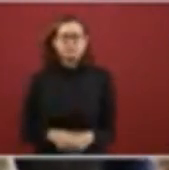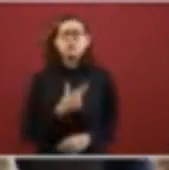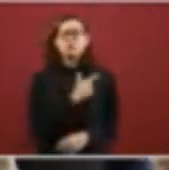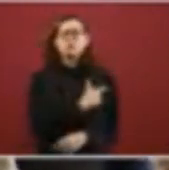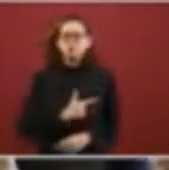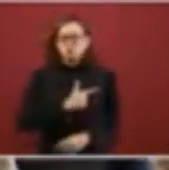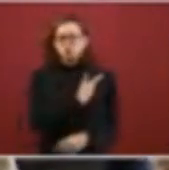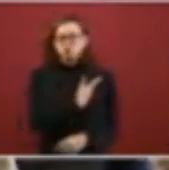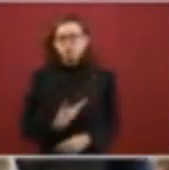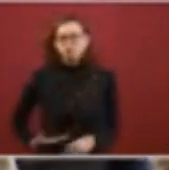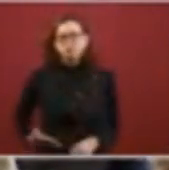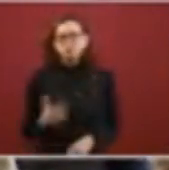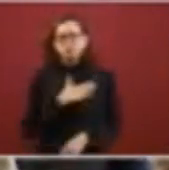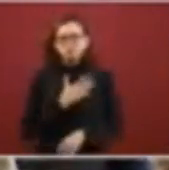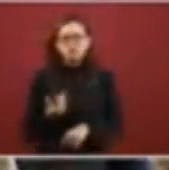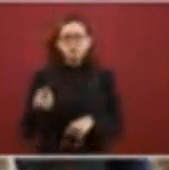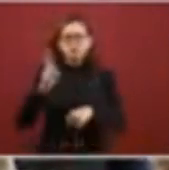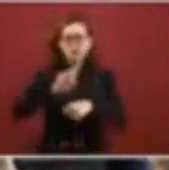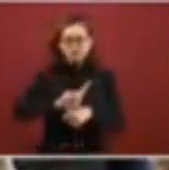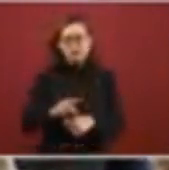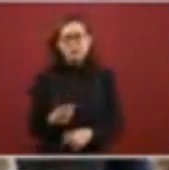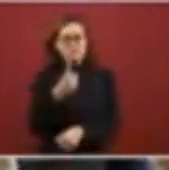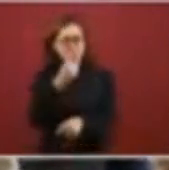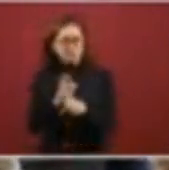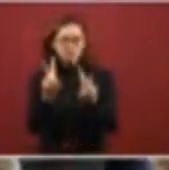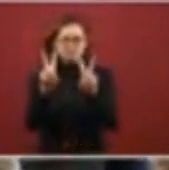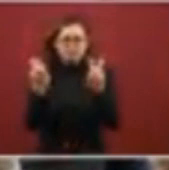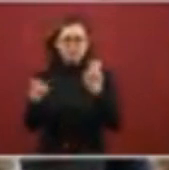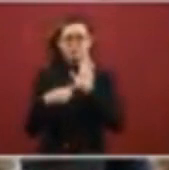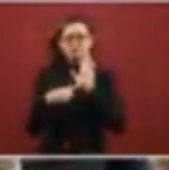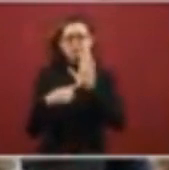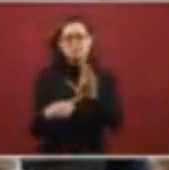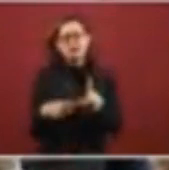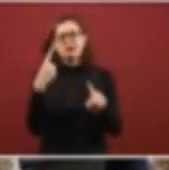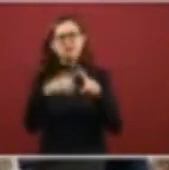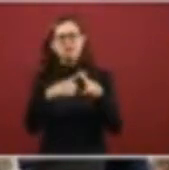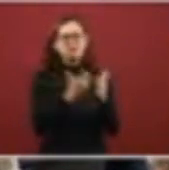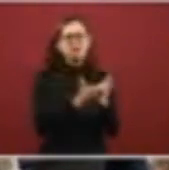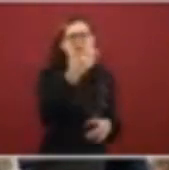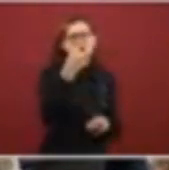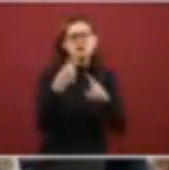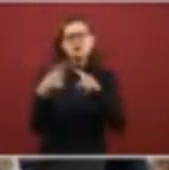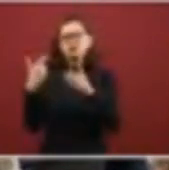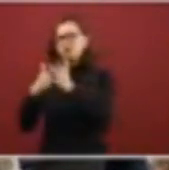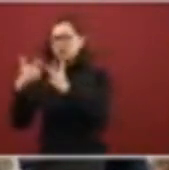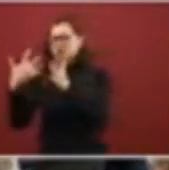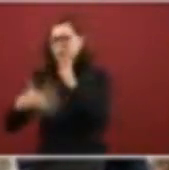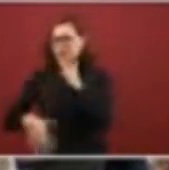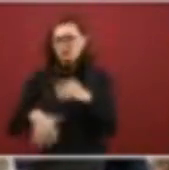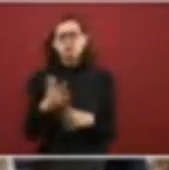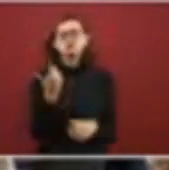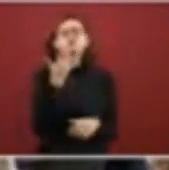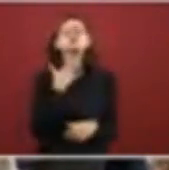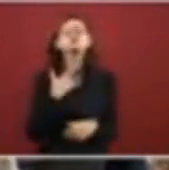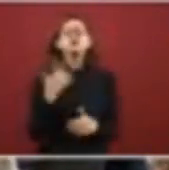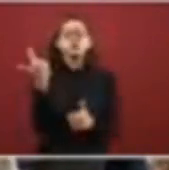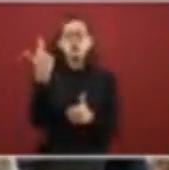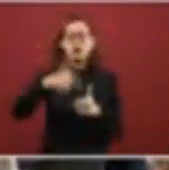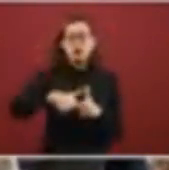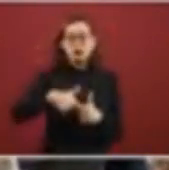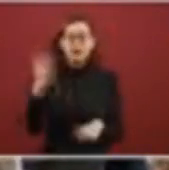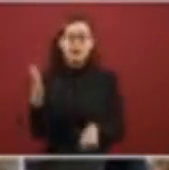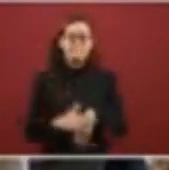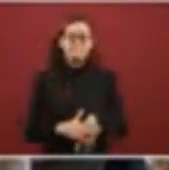We're going to start with gas. who's who in gas. And the highest price